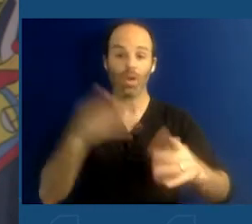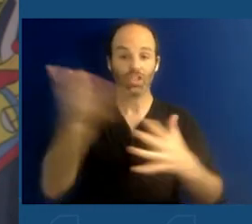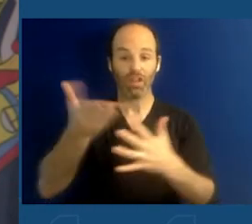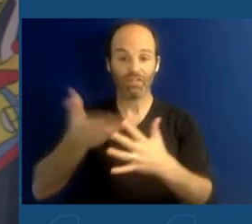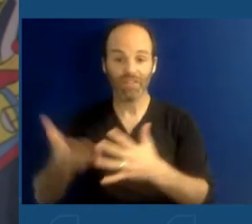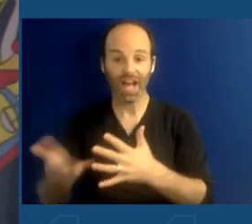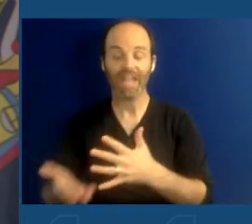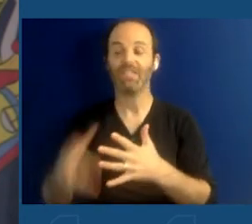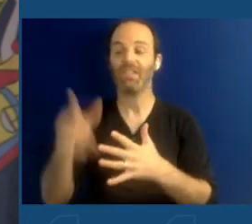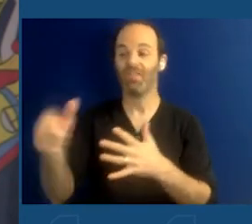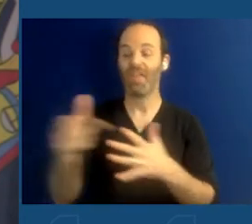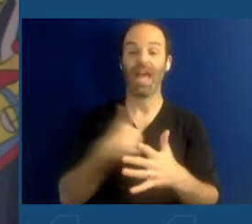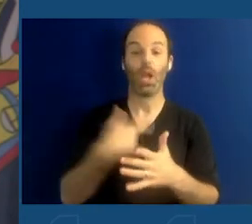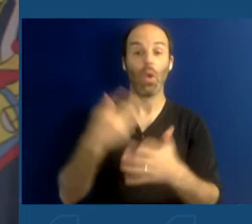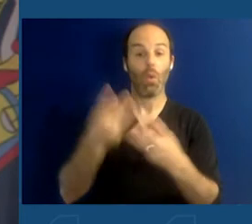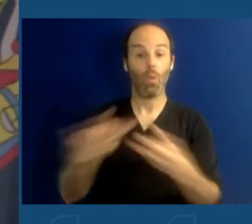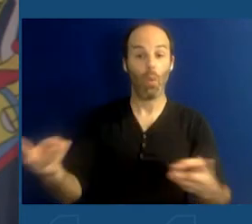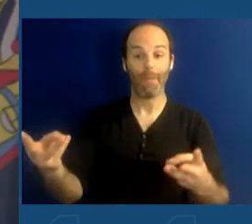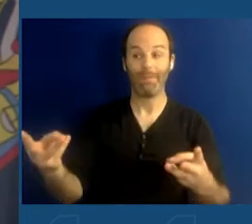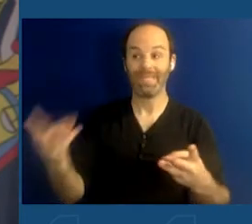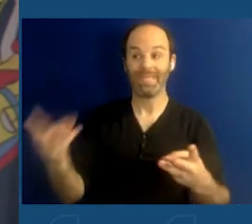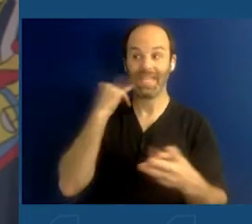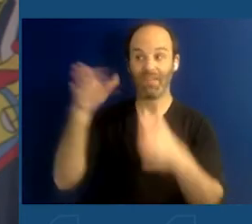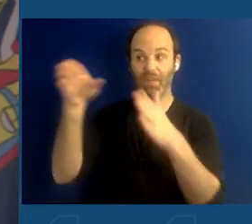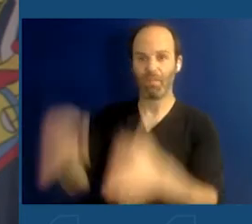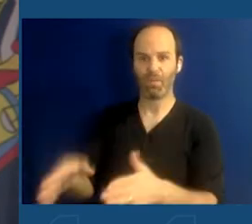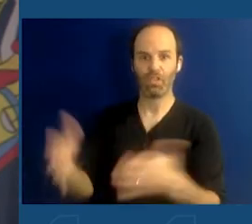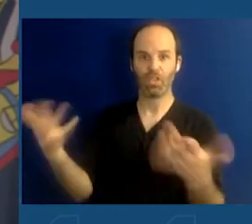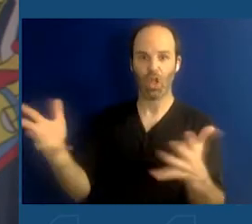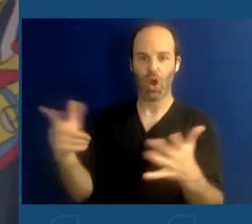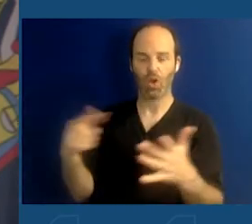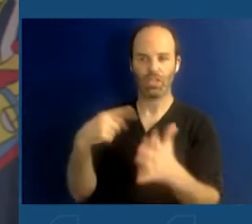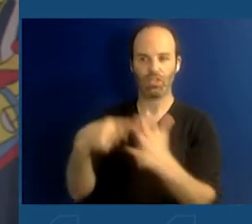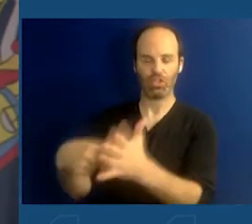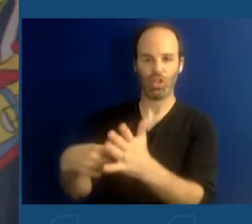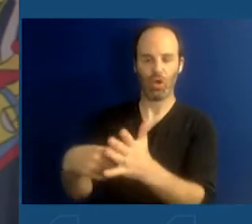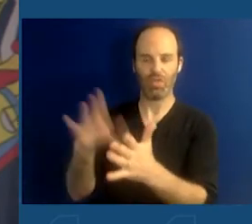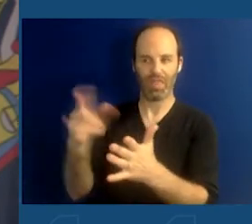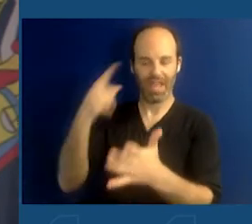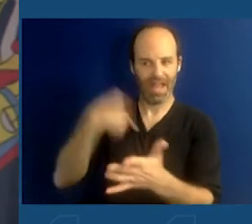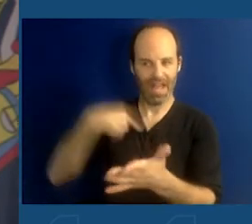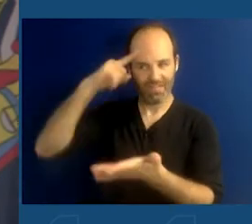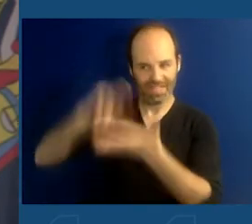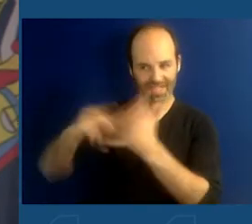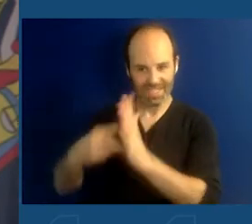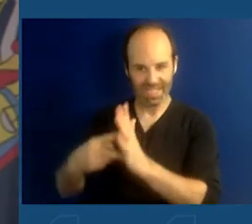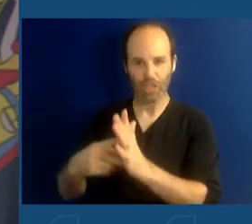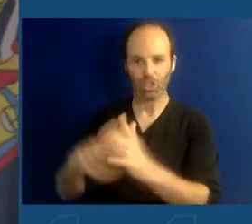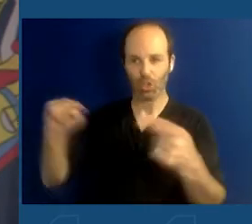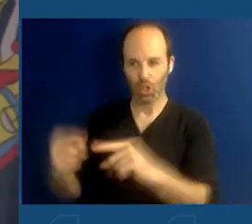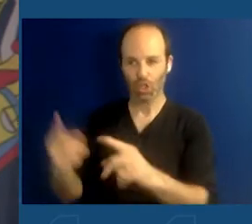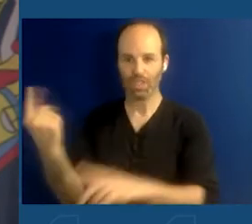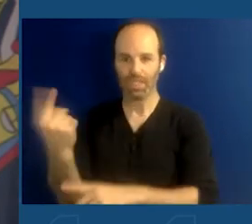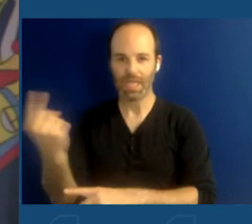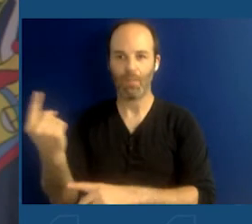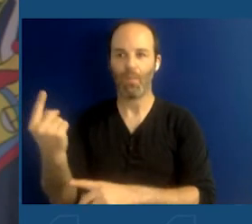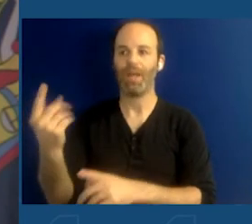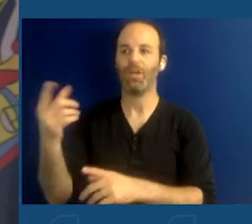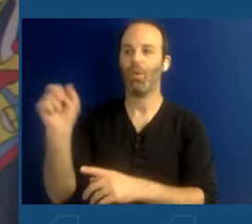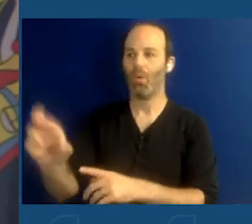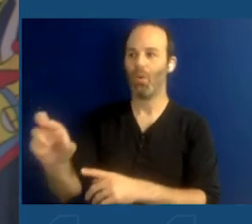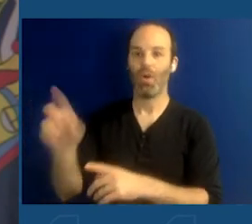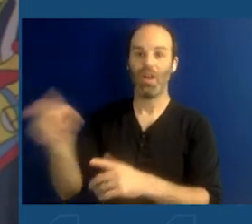someone who's already shown a propensity or telegraph their intent to harm individuals in a school or a workplace setting. So you'll be getting more